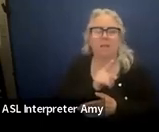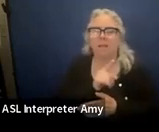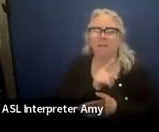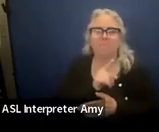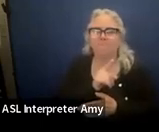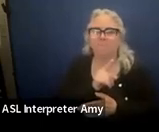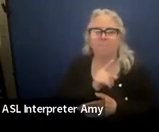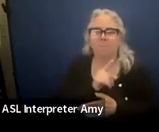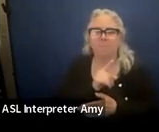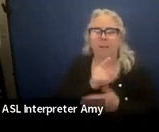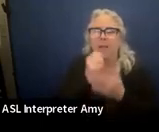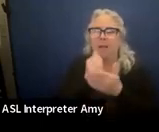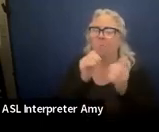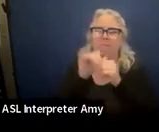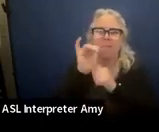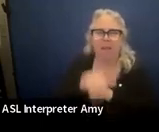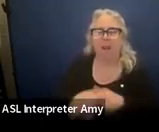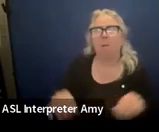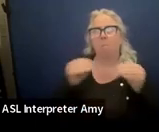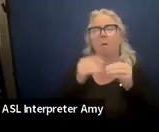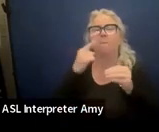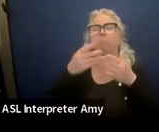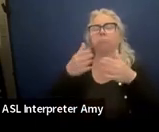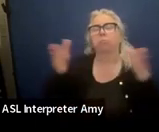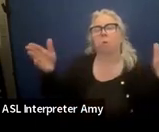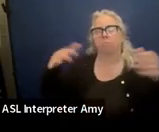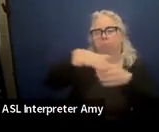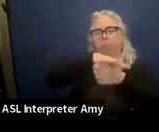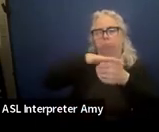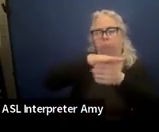And also, they're more for the broad areas.